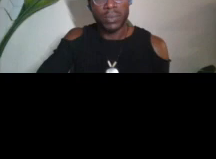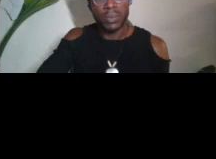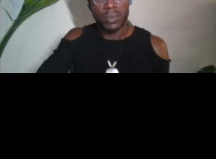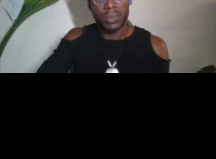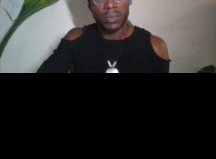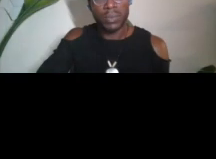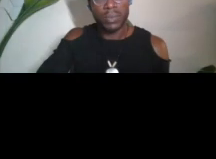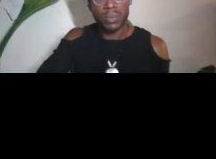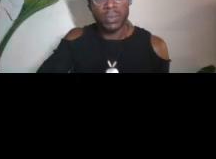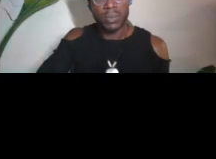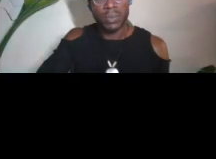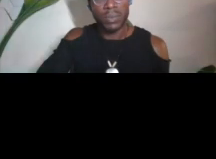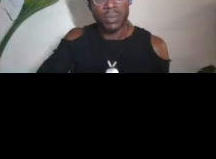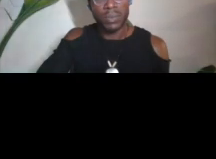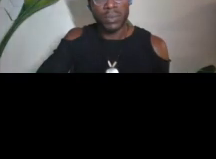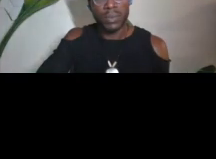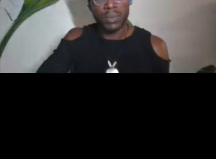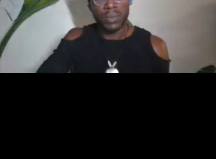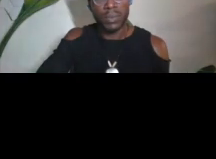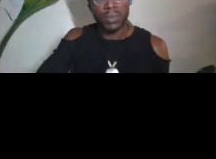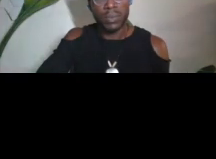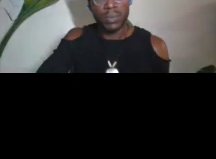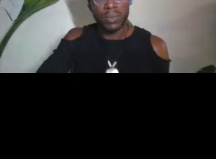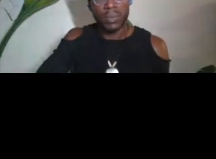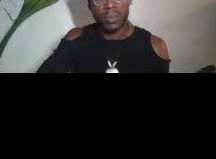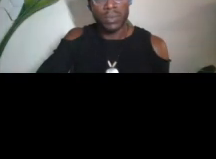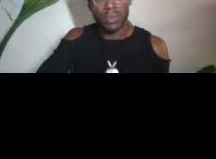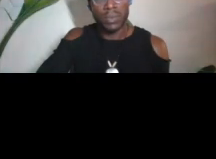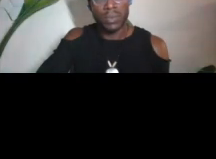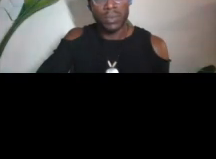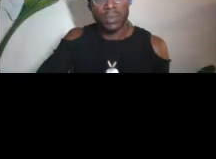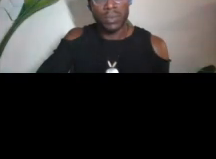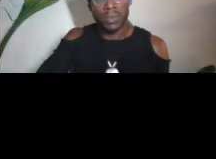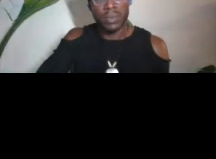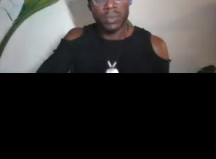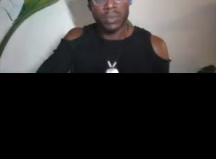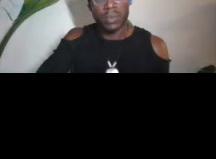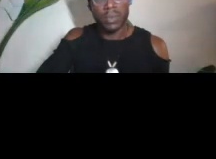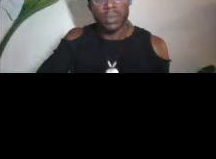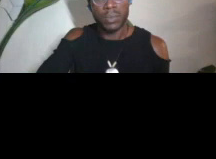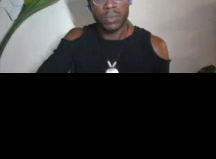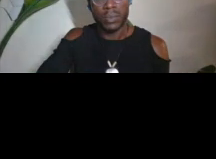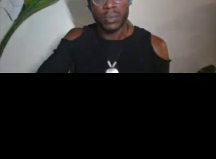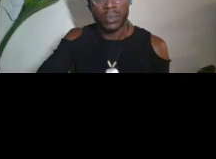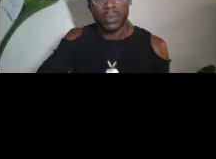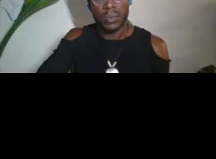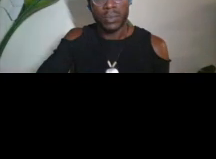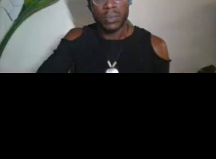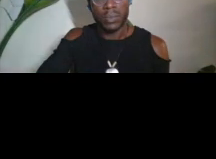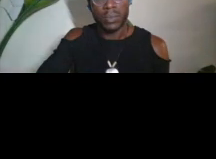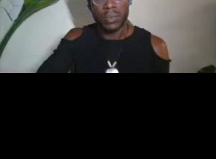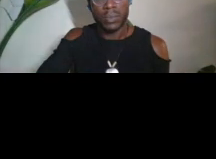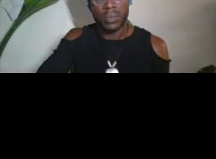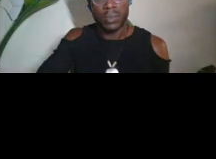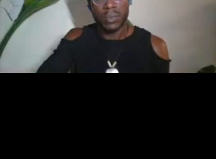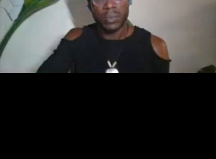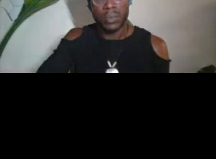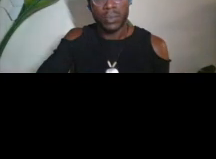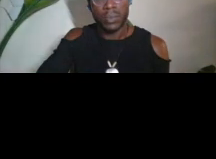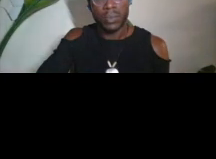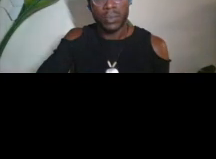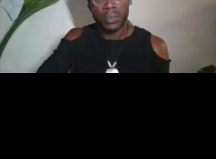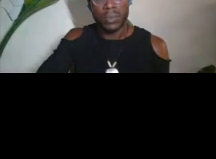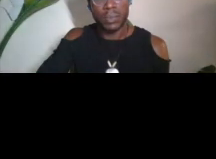It's diverse. And that's how we can keep it. Because when a wind comes through, blows off some of the rice. It doesn't blow off other rice.